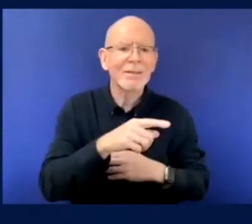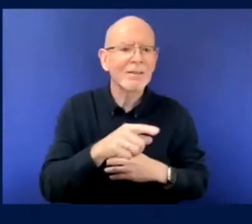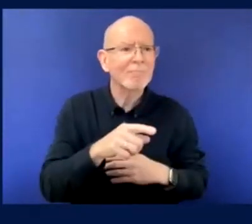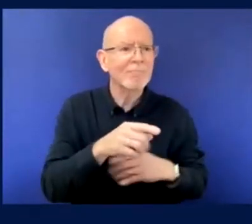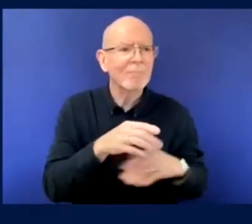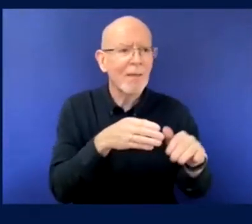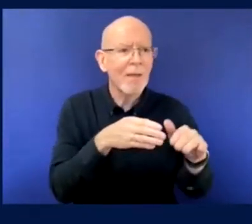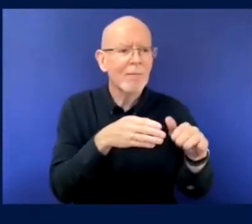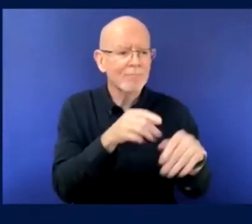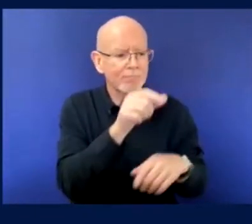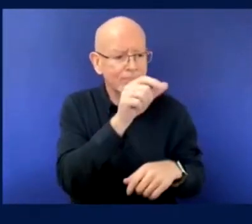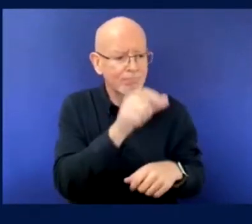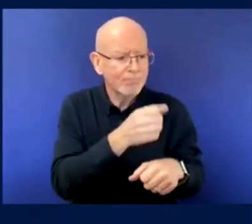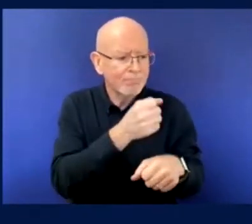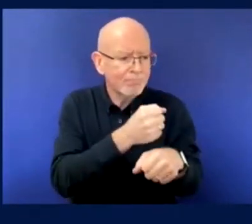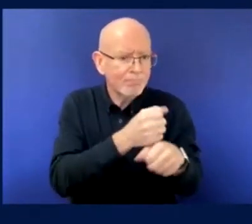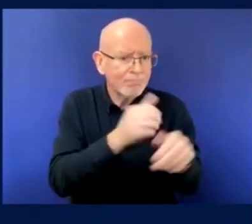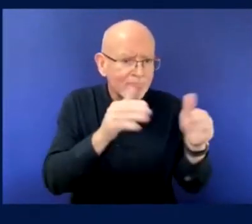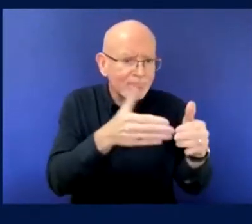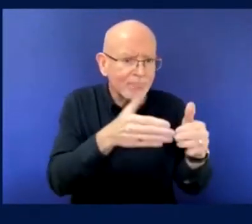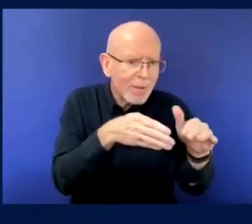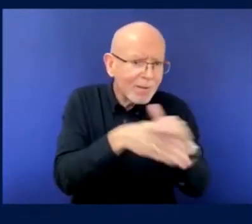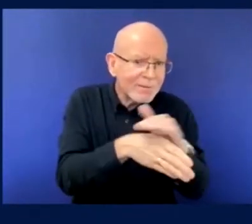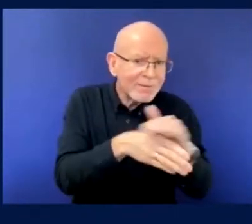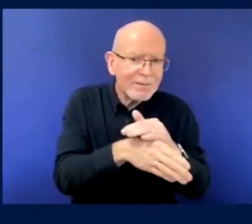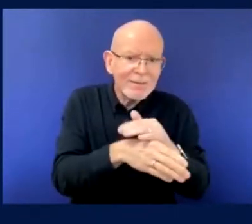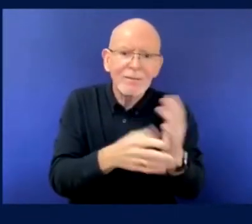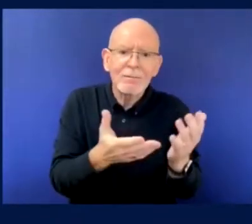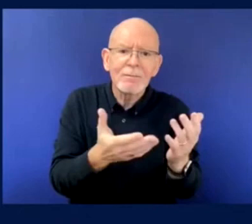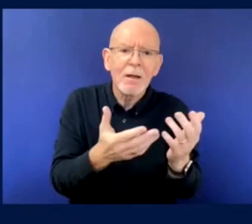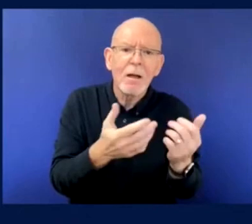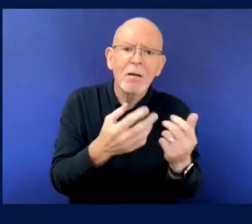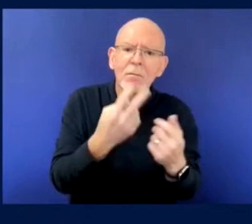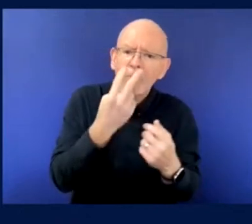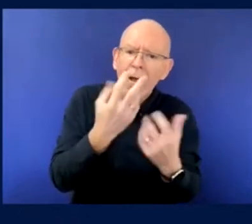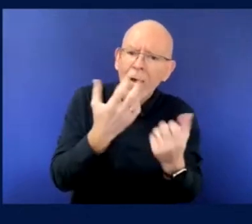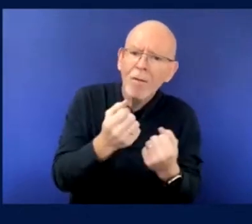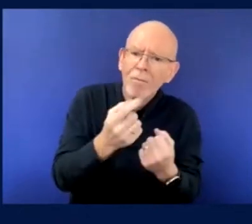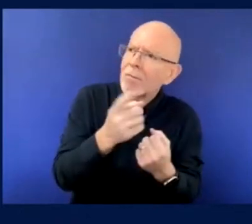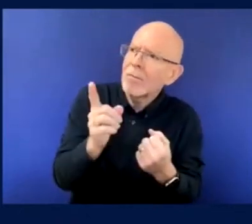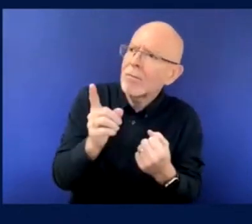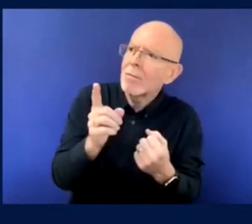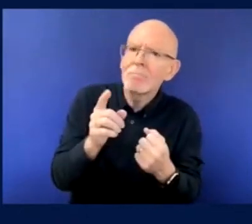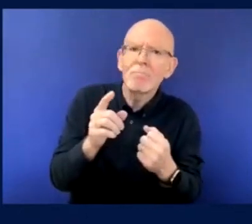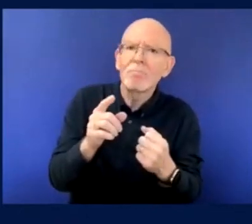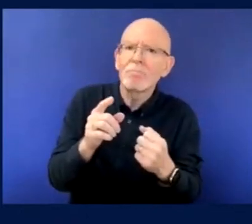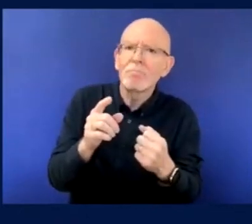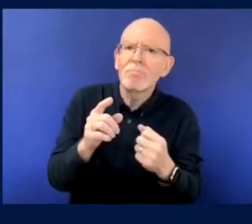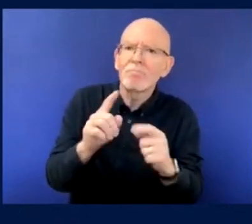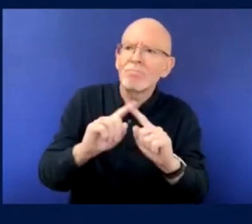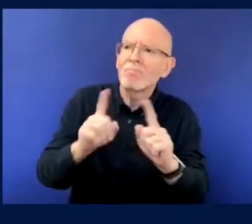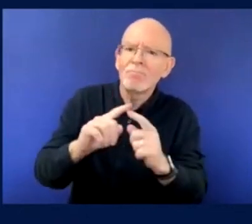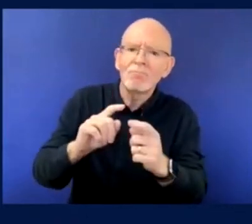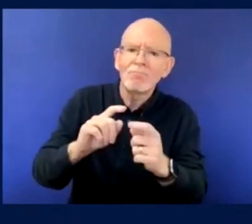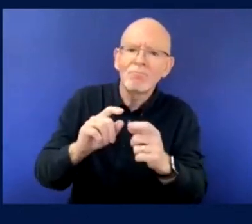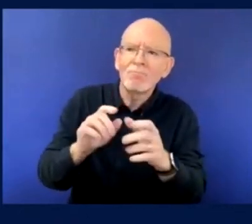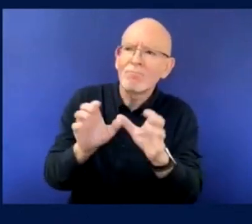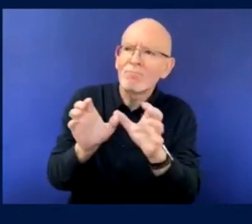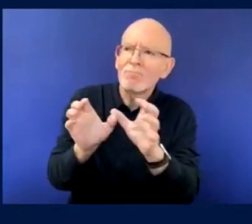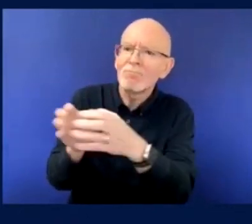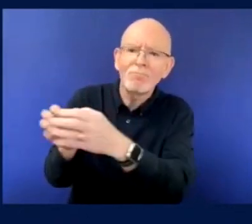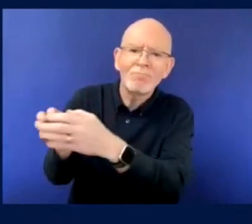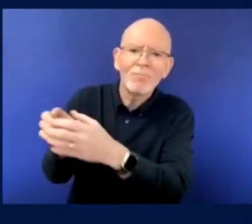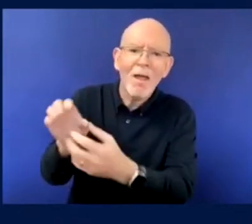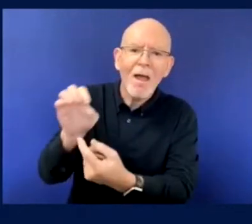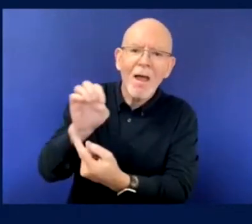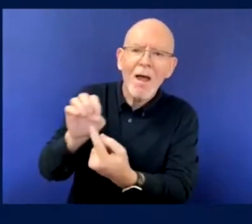happy that, uh, it was the best, uh, in, uh, accessibility and it was the most accessible tournament ever. So, um,